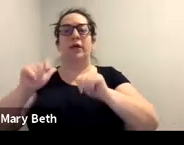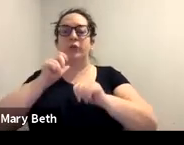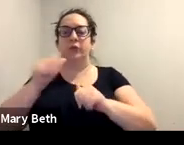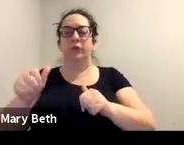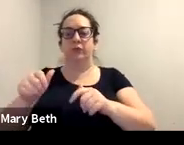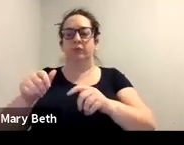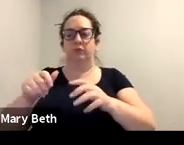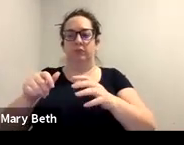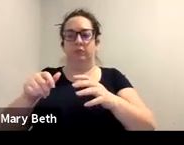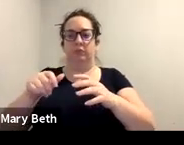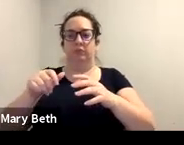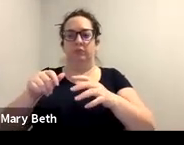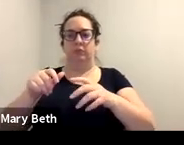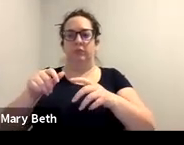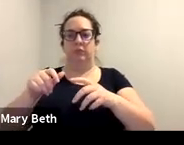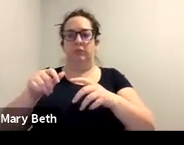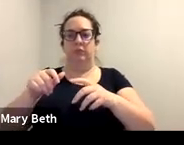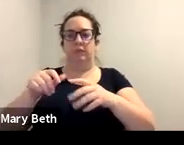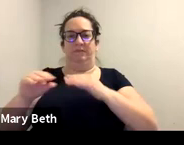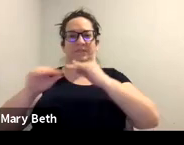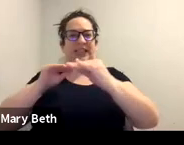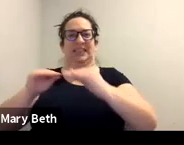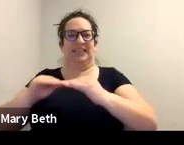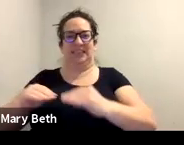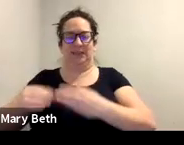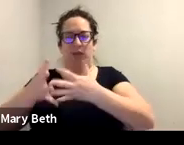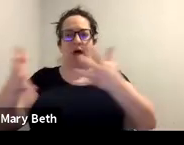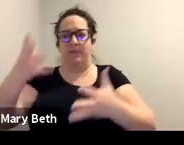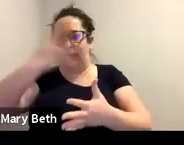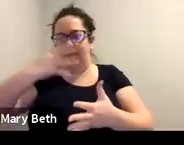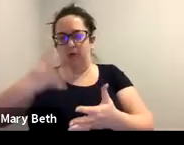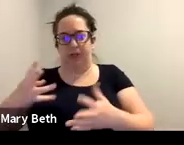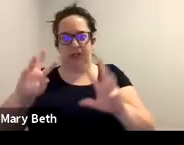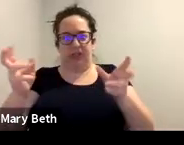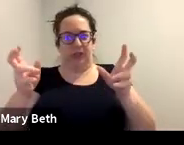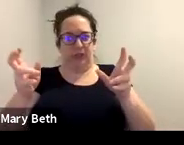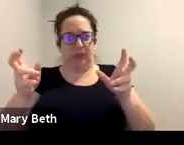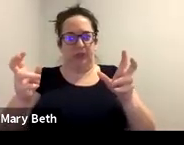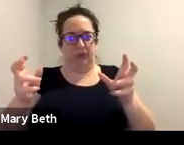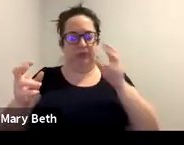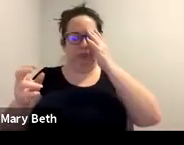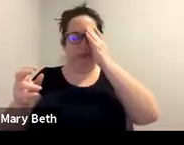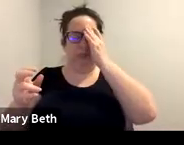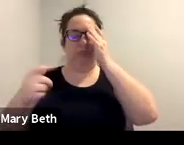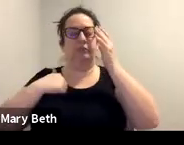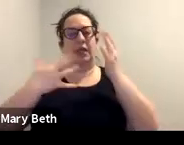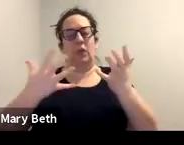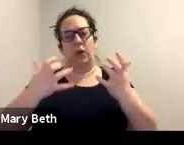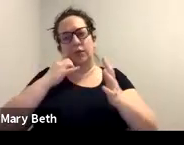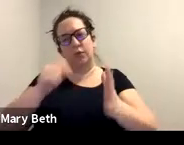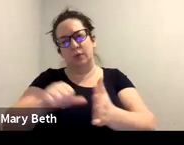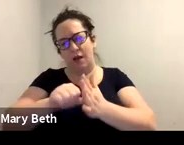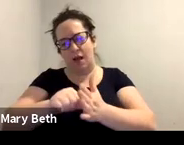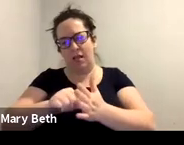lot more hopeful about where we're at, but I do want to highlight immigration, um, because it really is important to talk